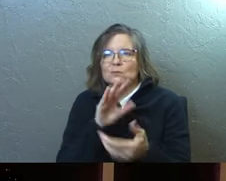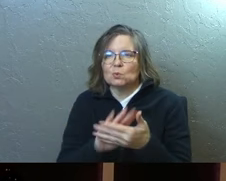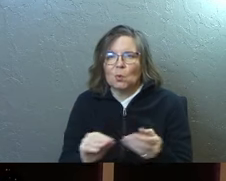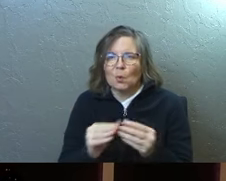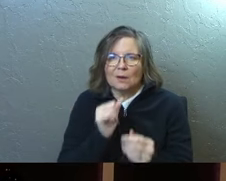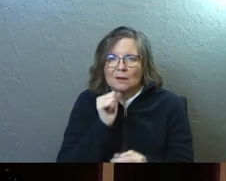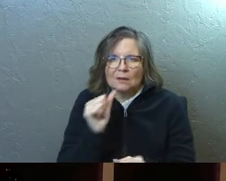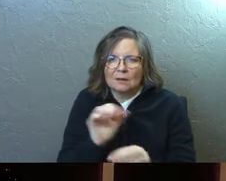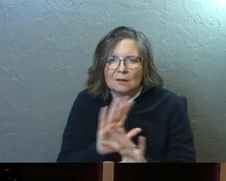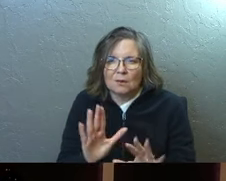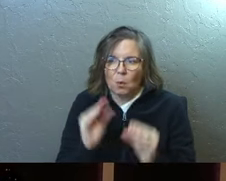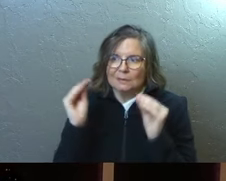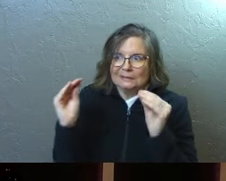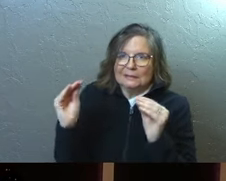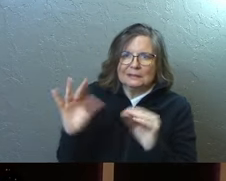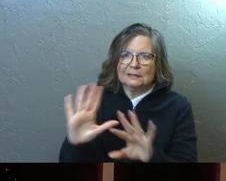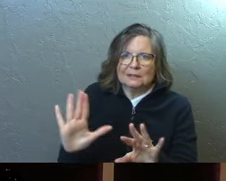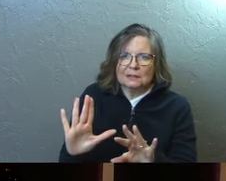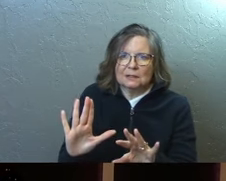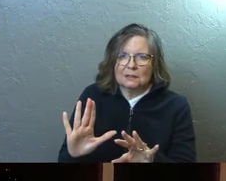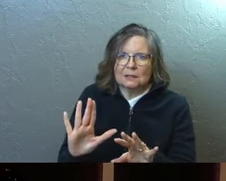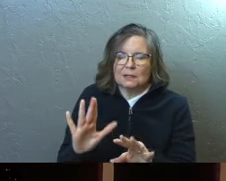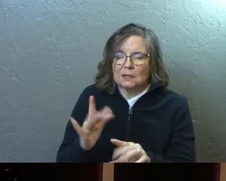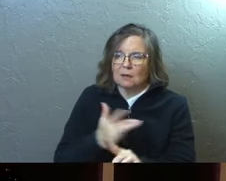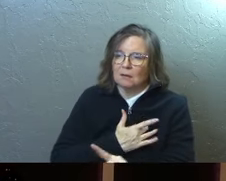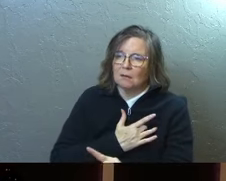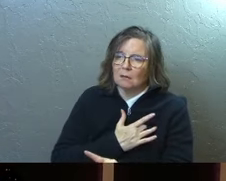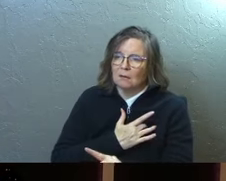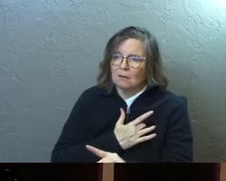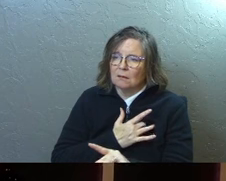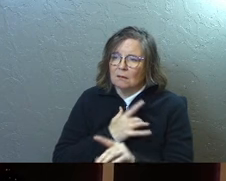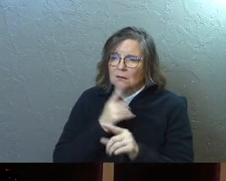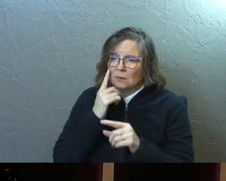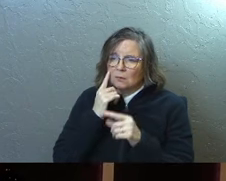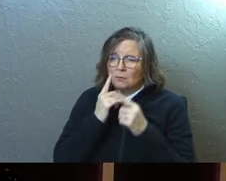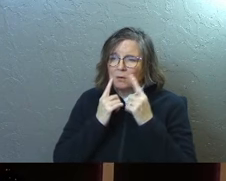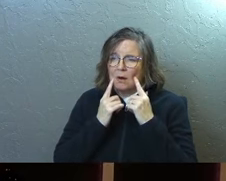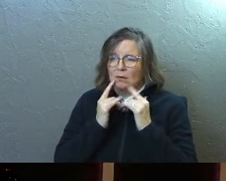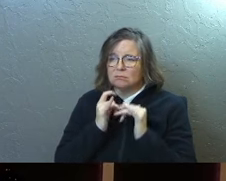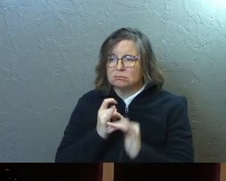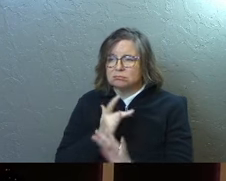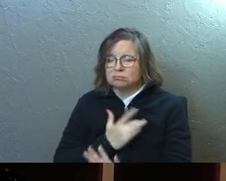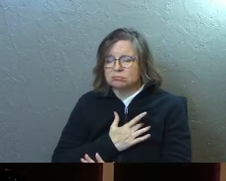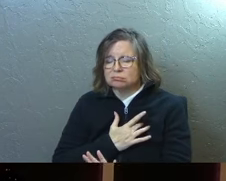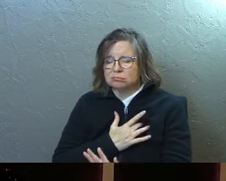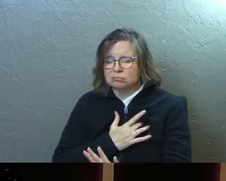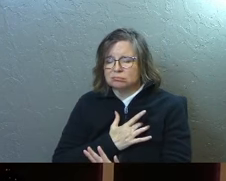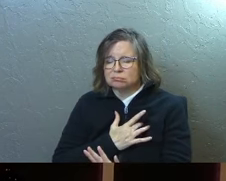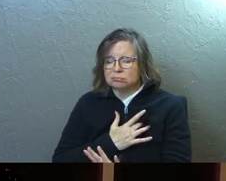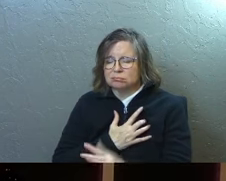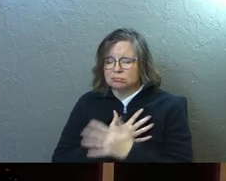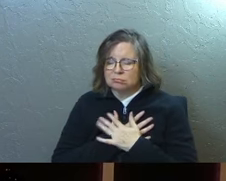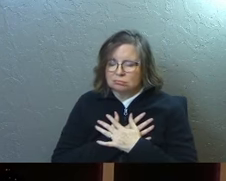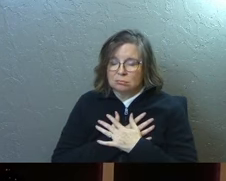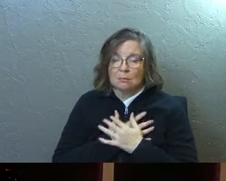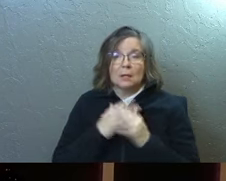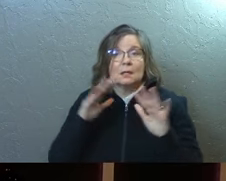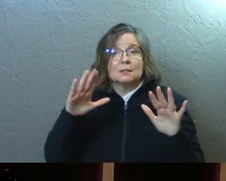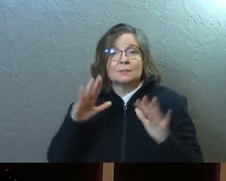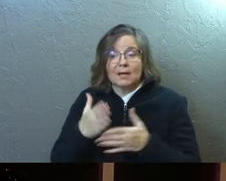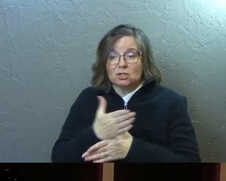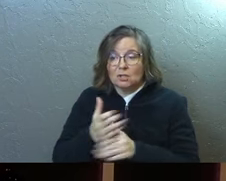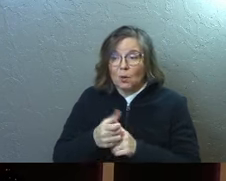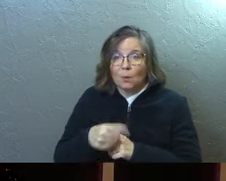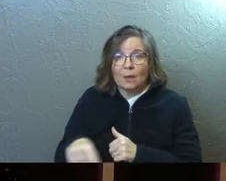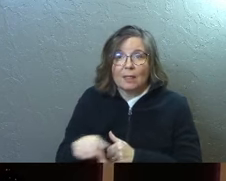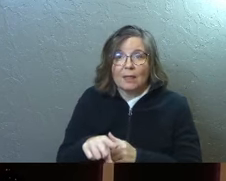story or teaching or whatever. He cries with them. It's amazing, and he's sharing it with them.